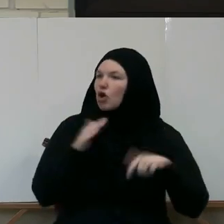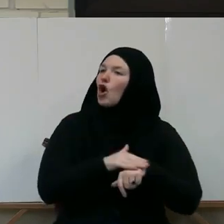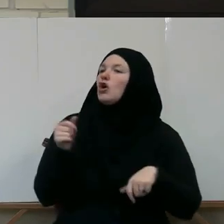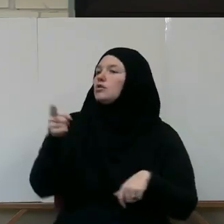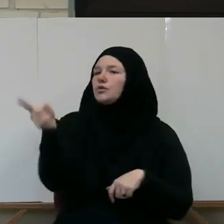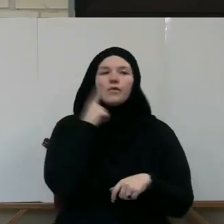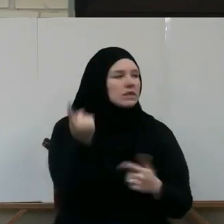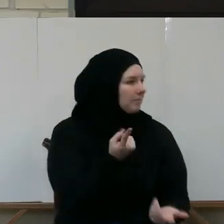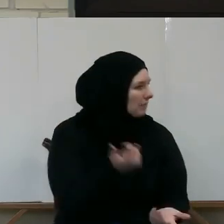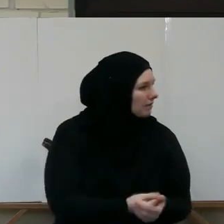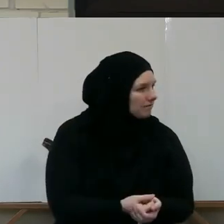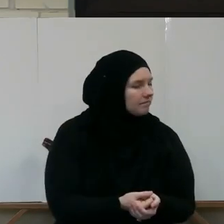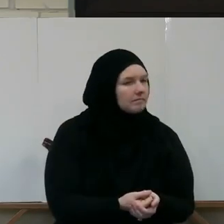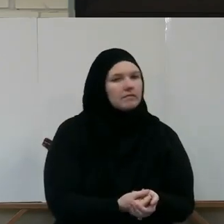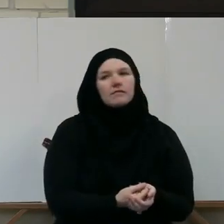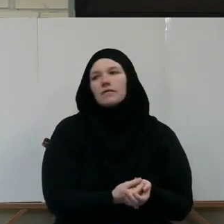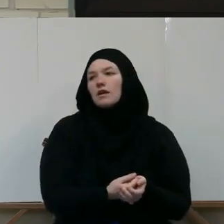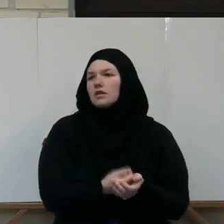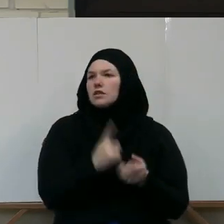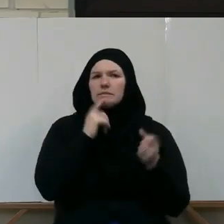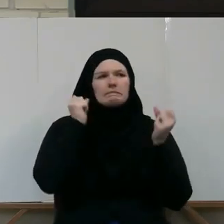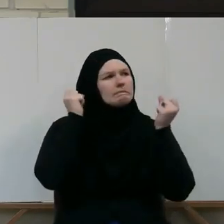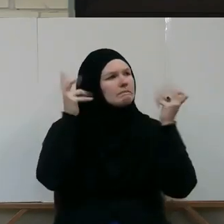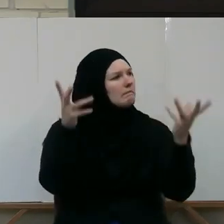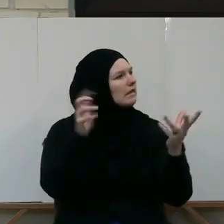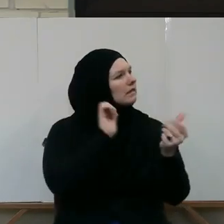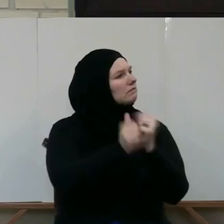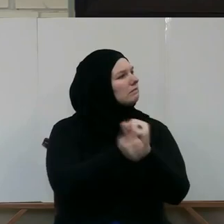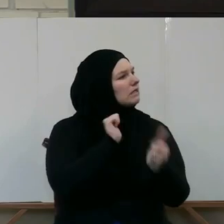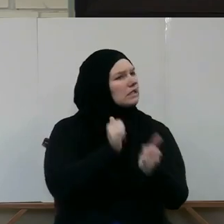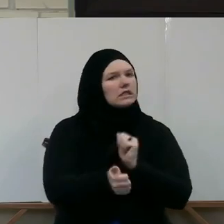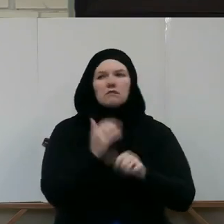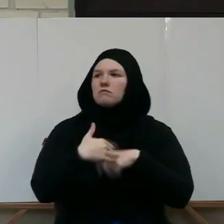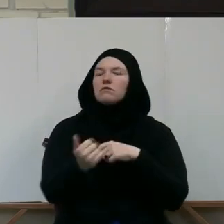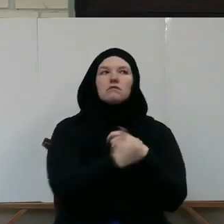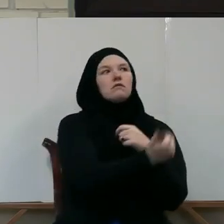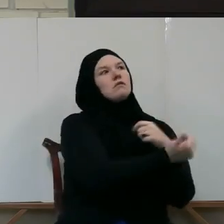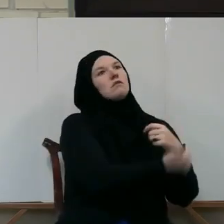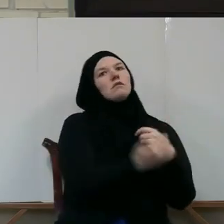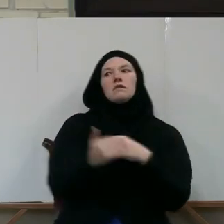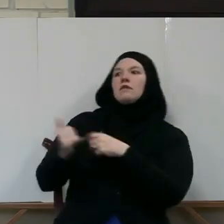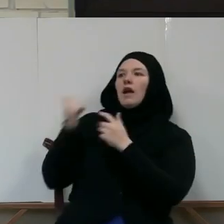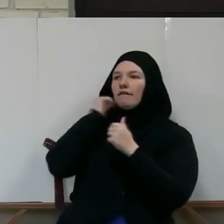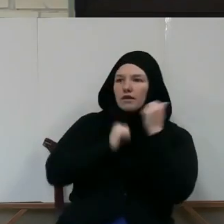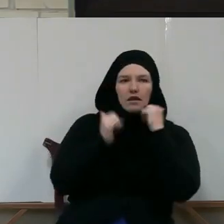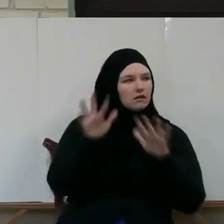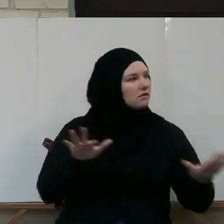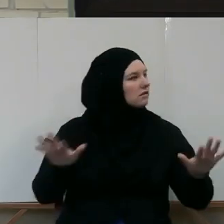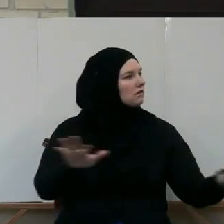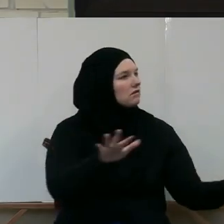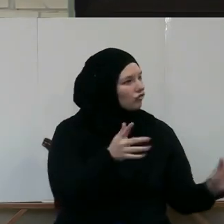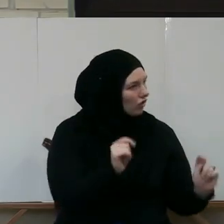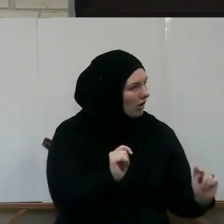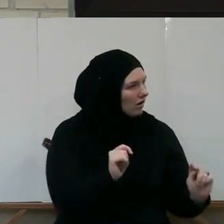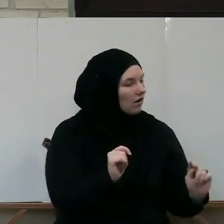for something. So there are so many competing calls and invitations and parties to attend.